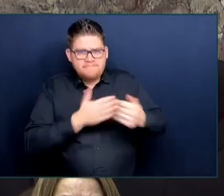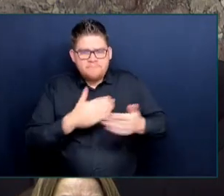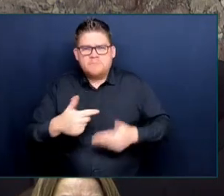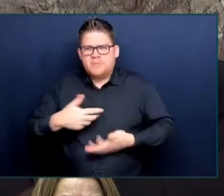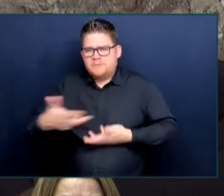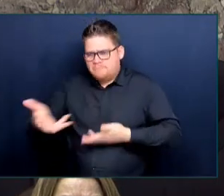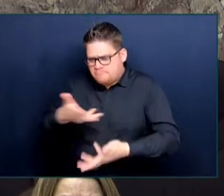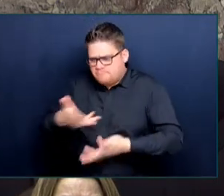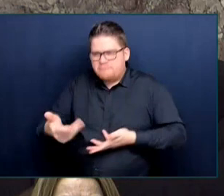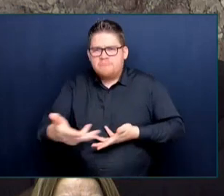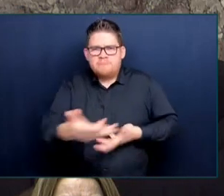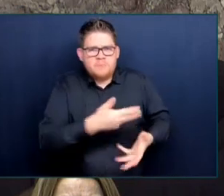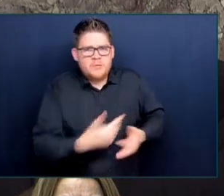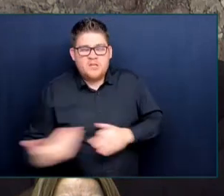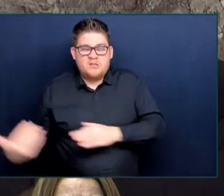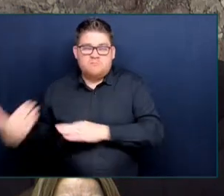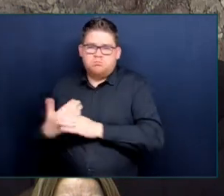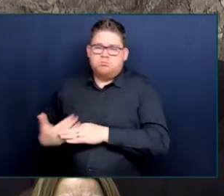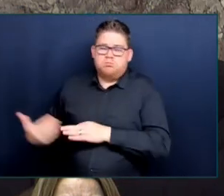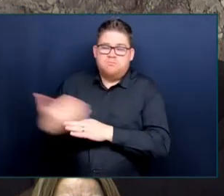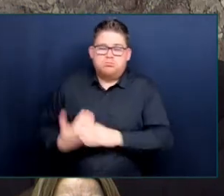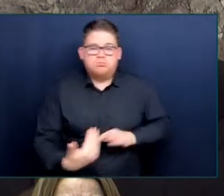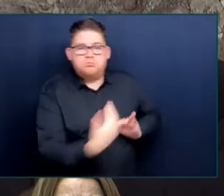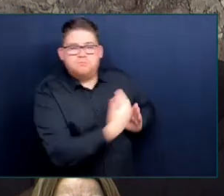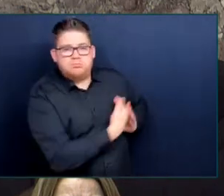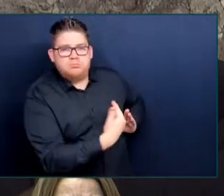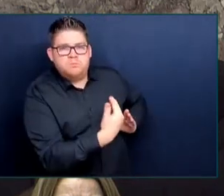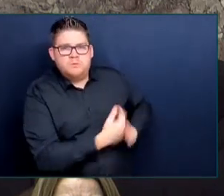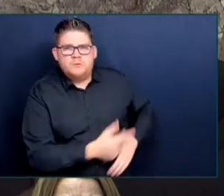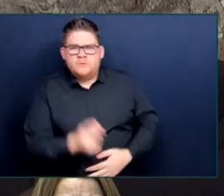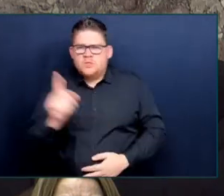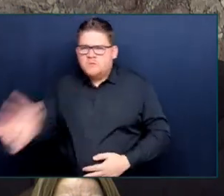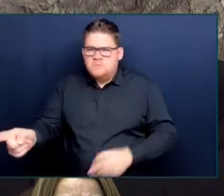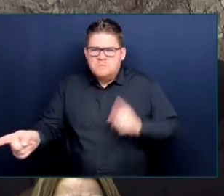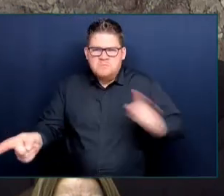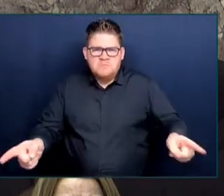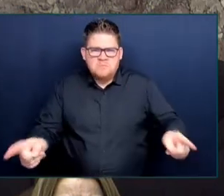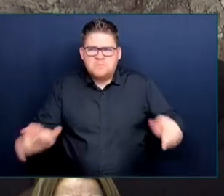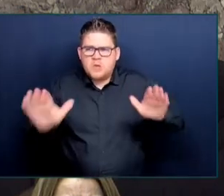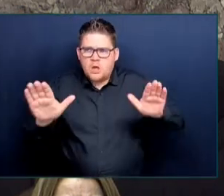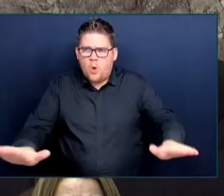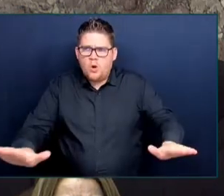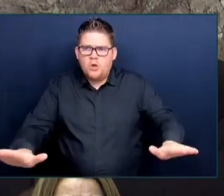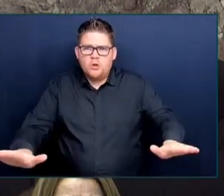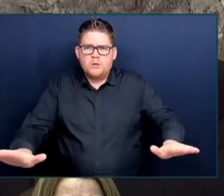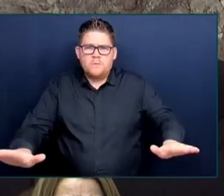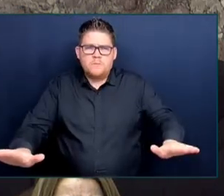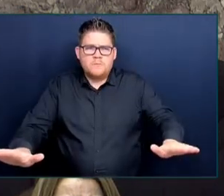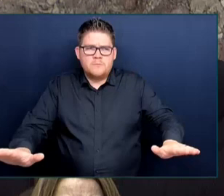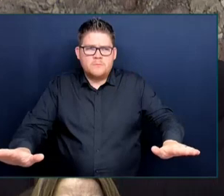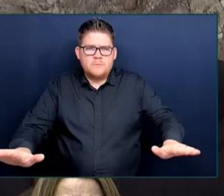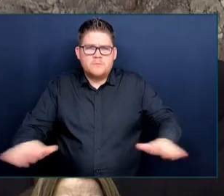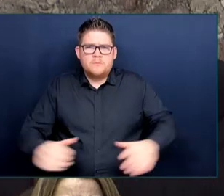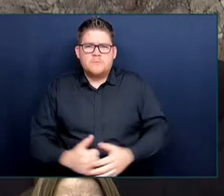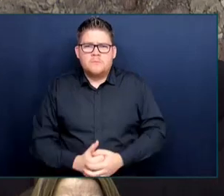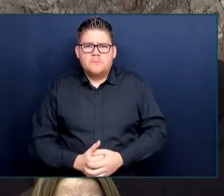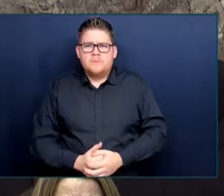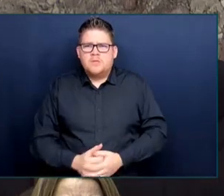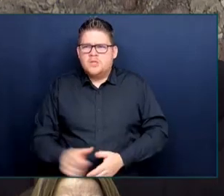Members, members, members. The Minister will continue. We treat everybody with